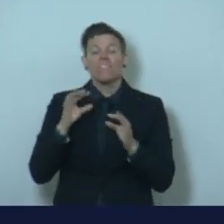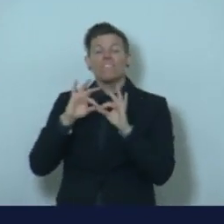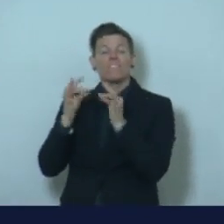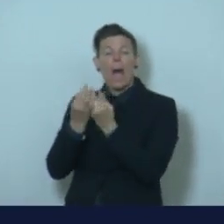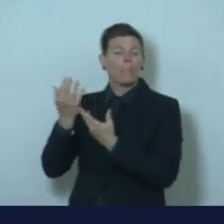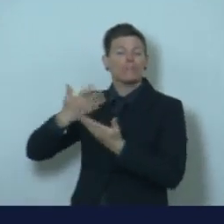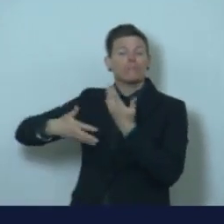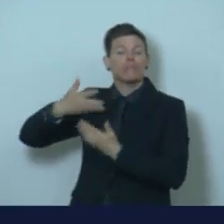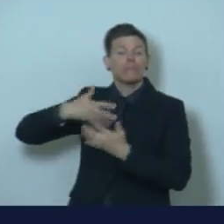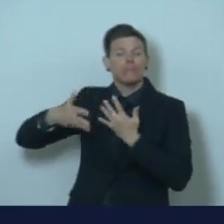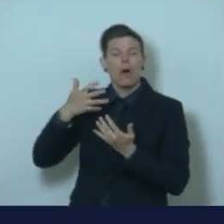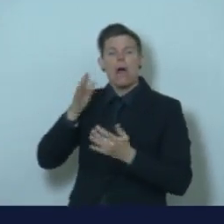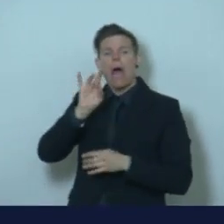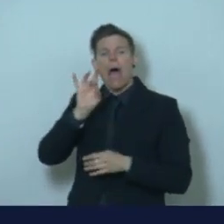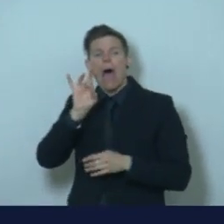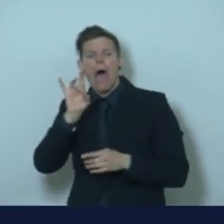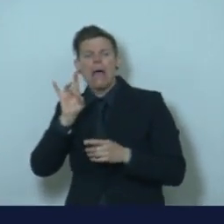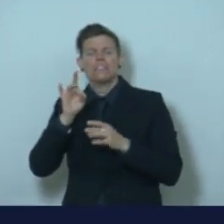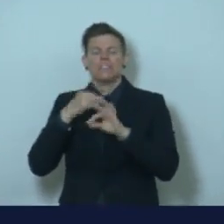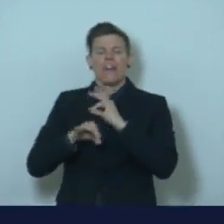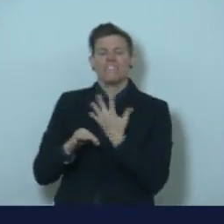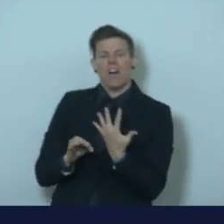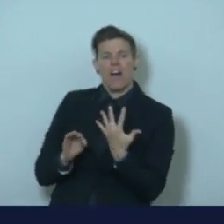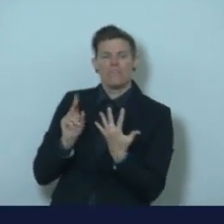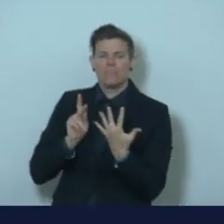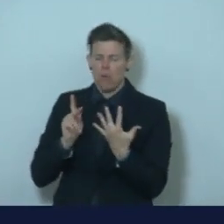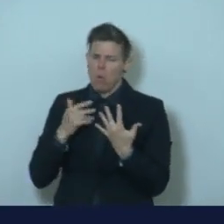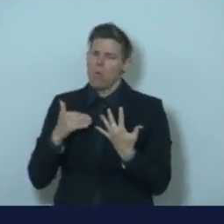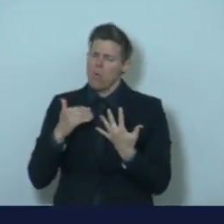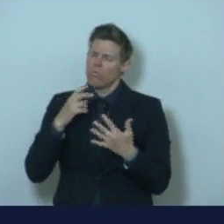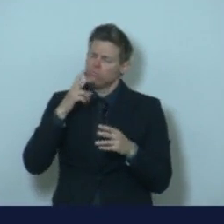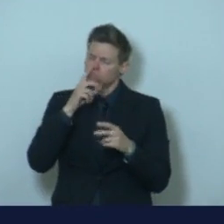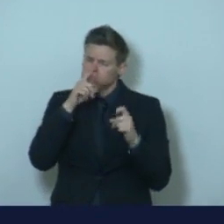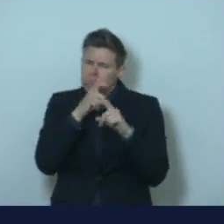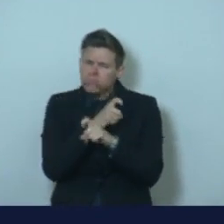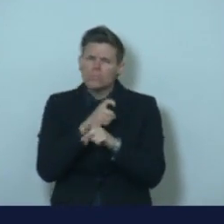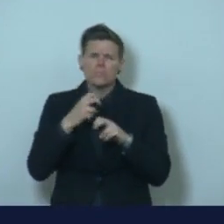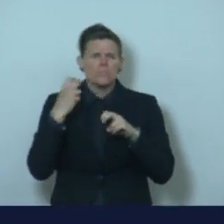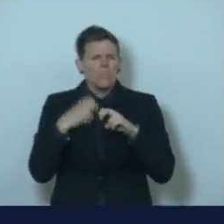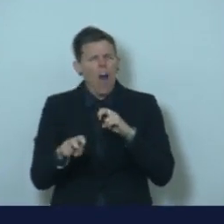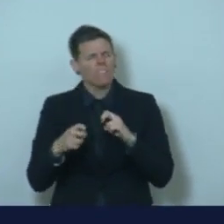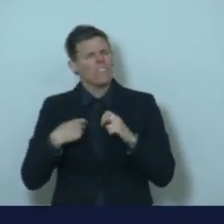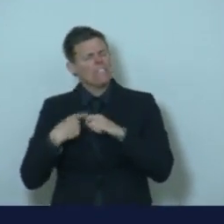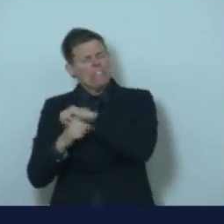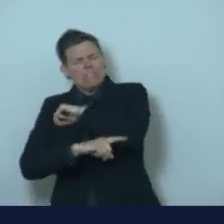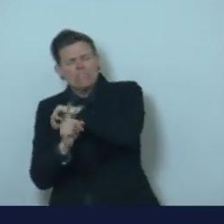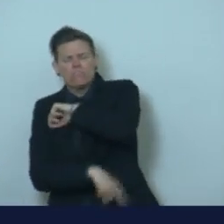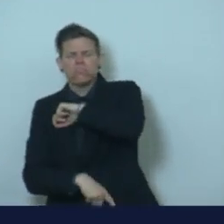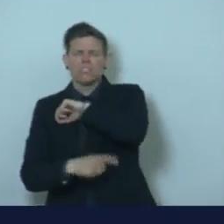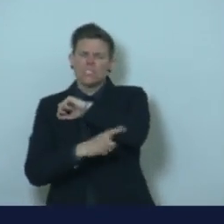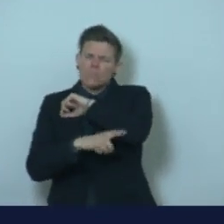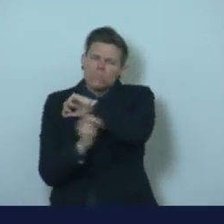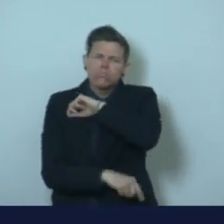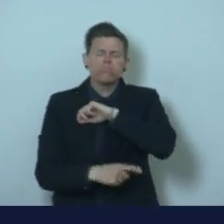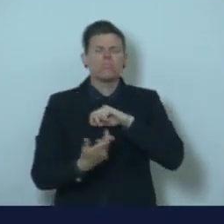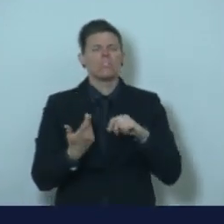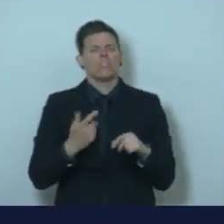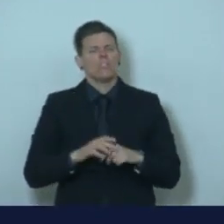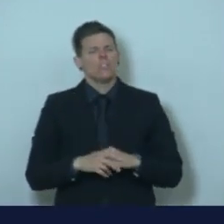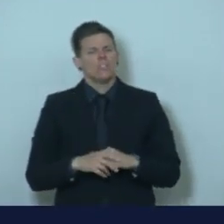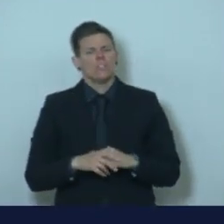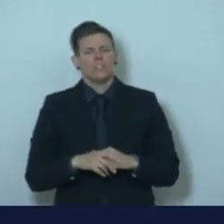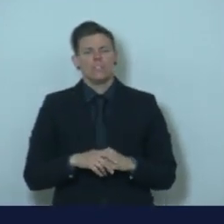instead of five is a really complicated, really punitive effort. It also taxes all of our first